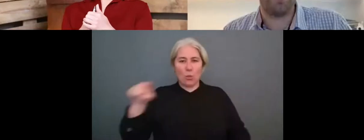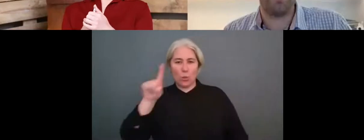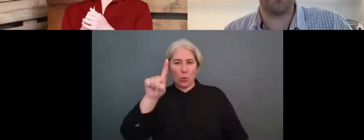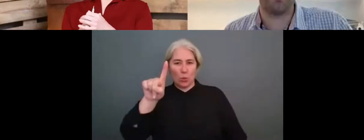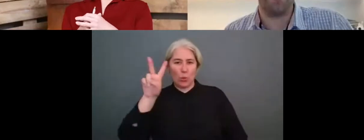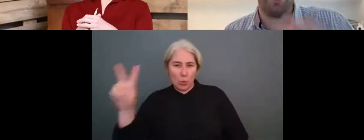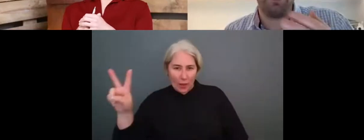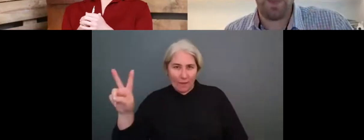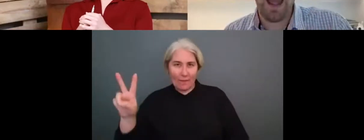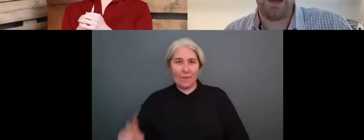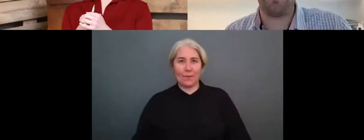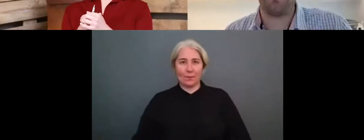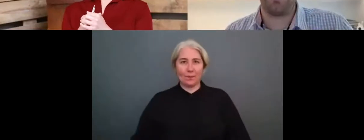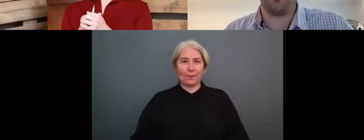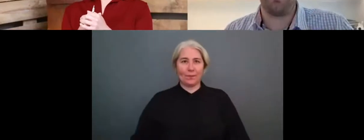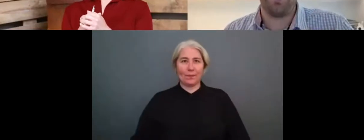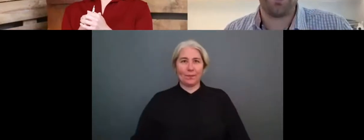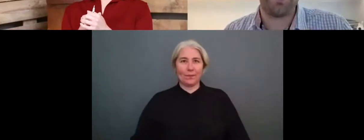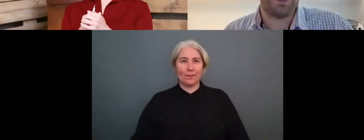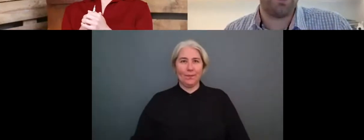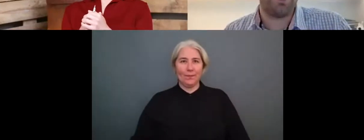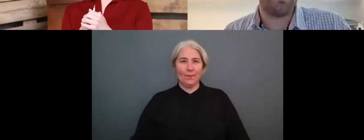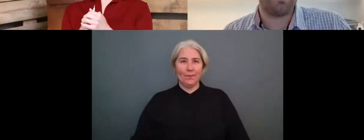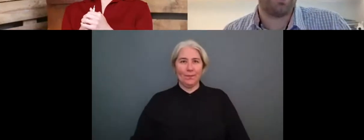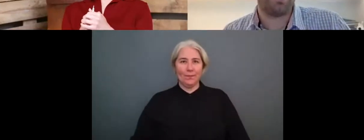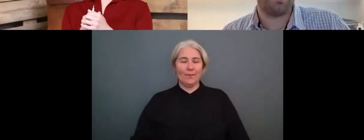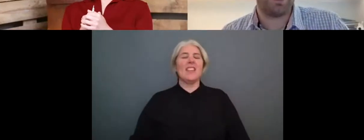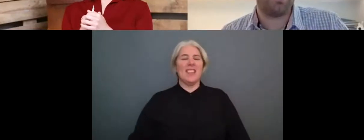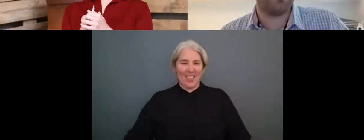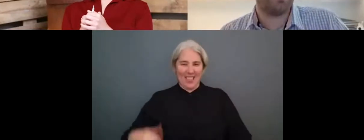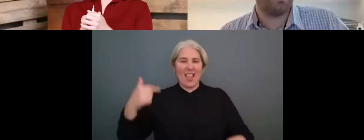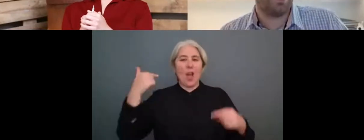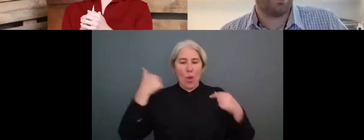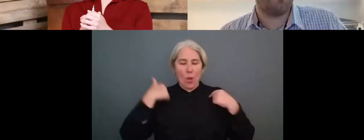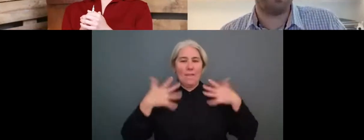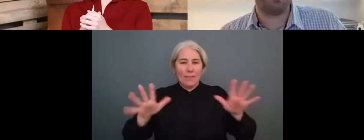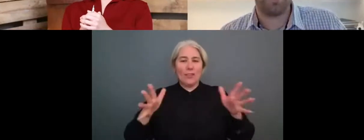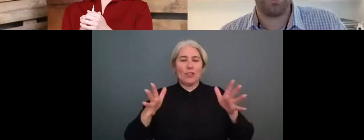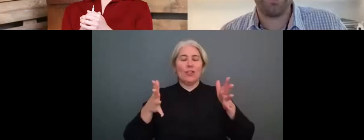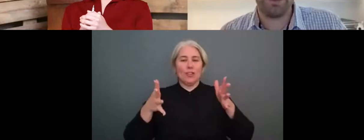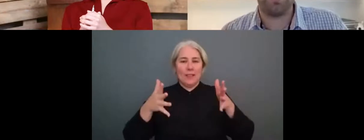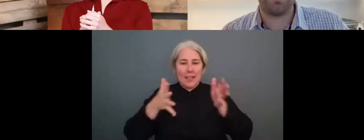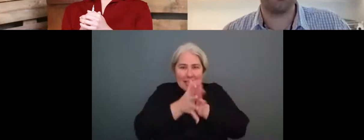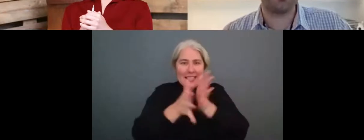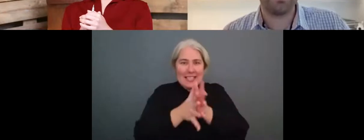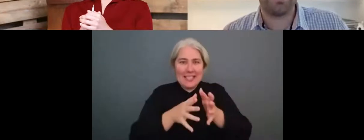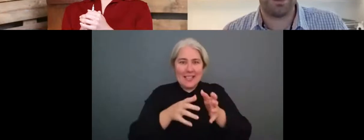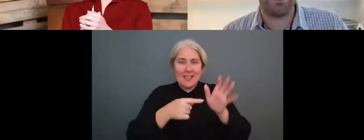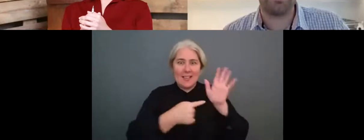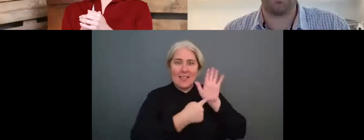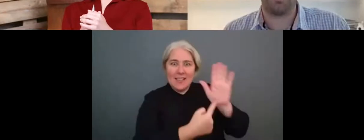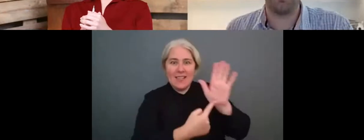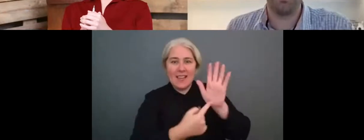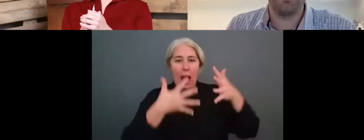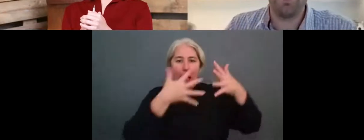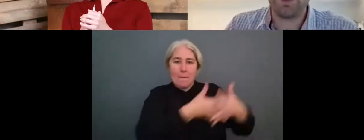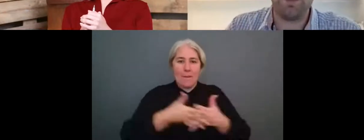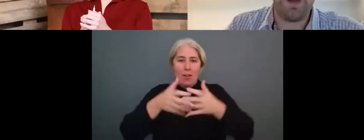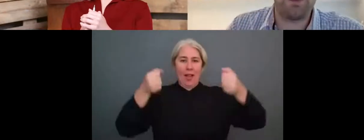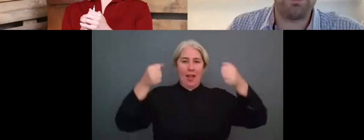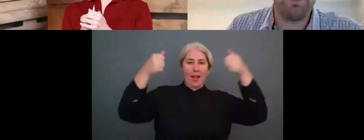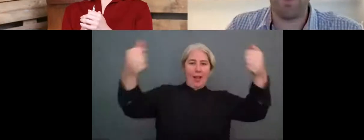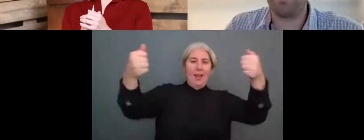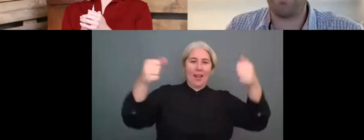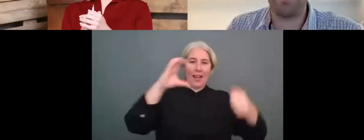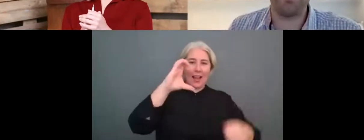decided to do is also have lots of sustainability themed, um, content, which links to sailing. So talking